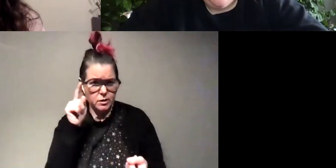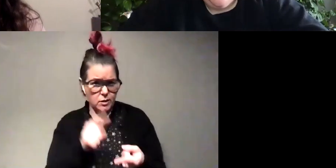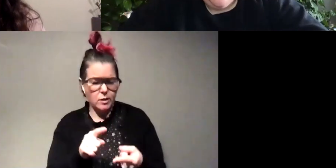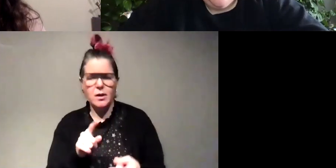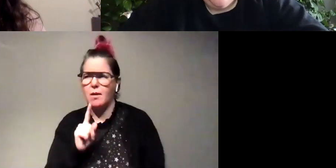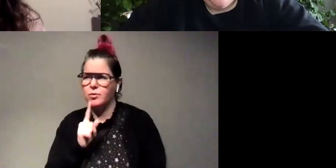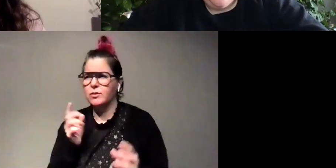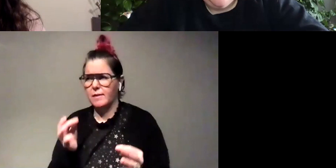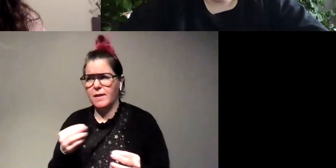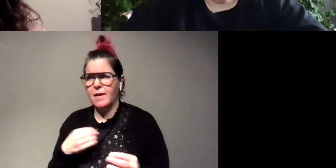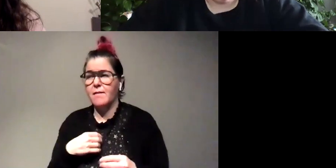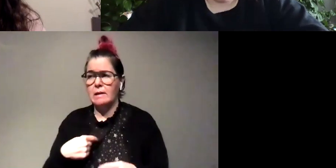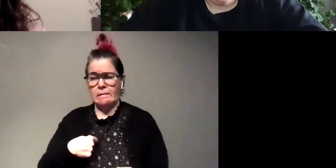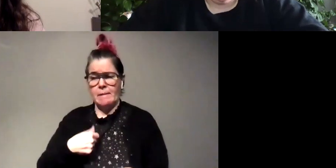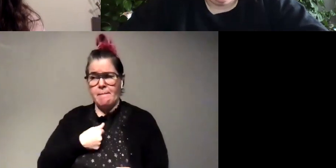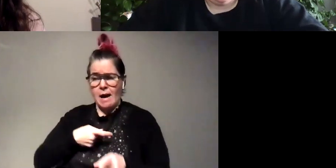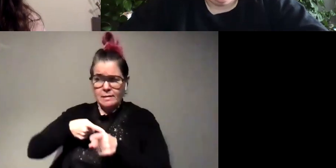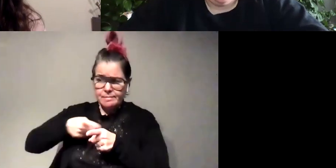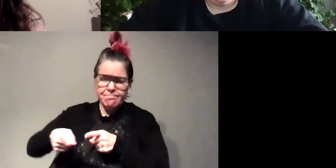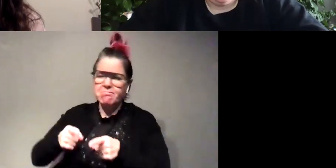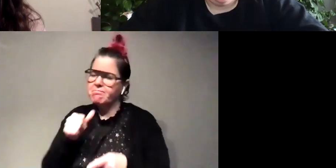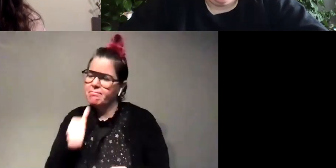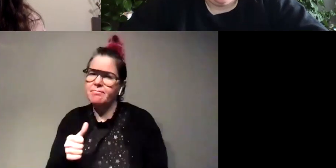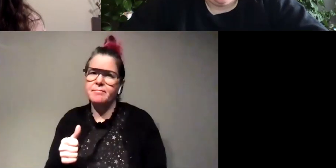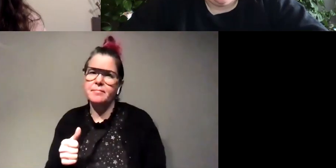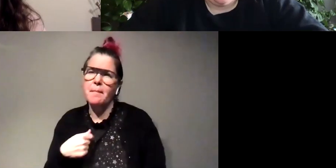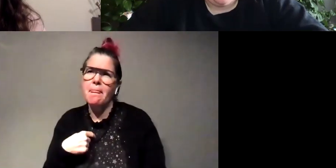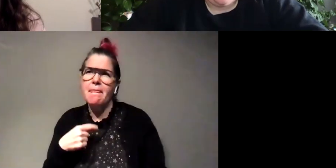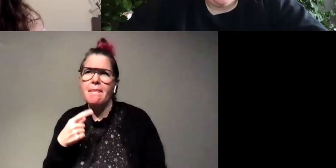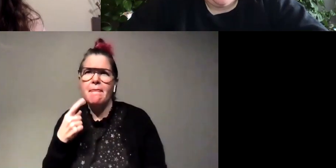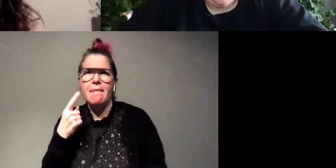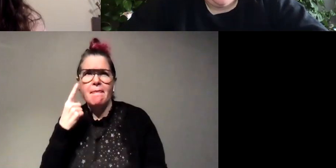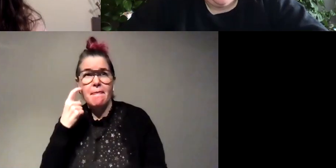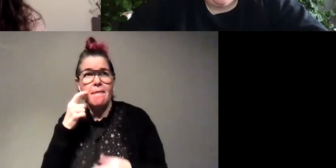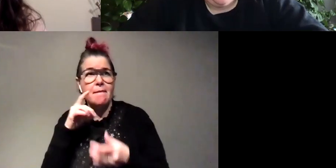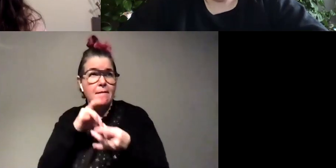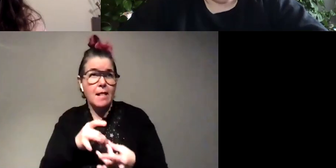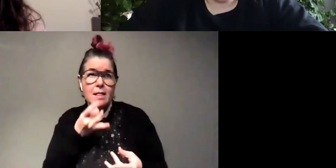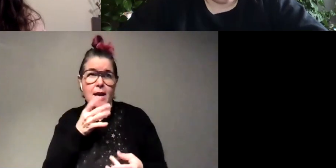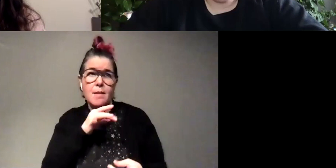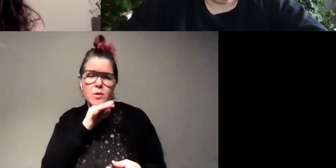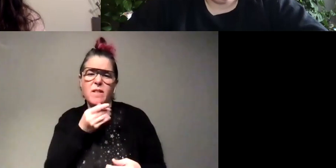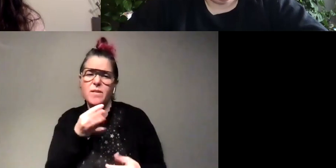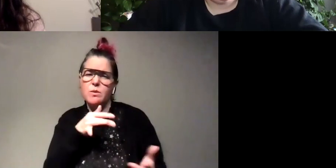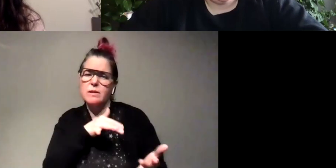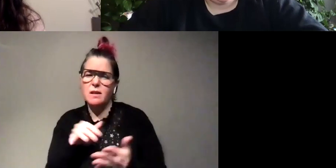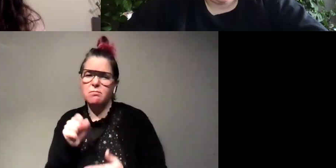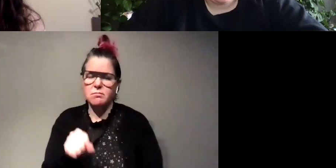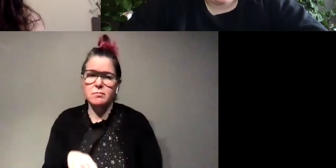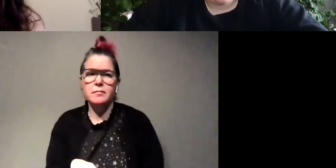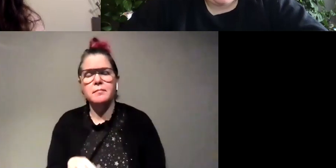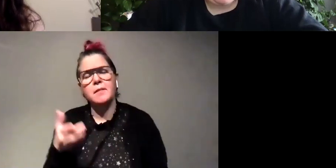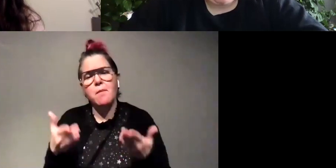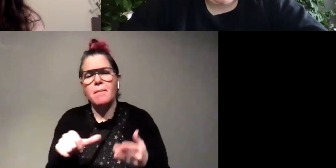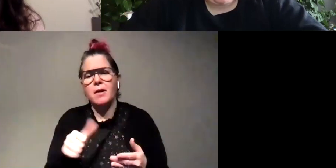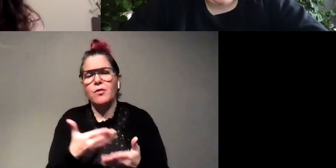that's not something i specialize but i think in terms of light pollution there have been a few yeah and then probably other